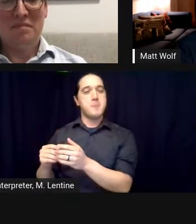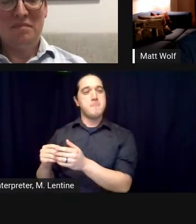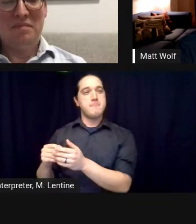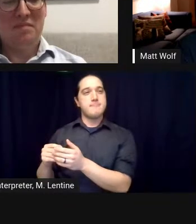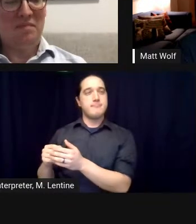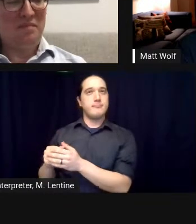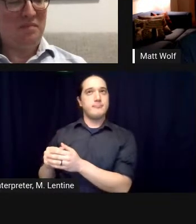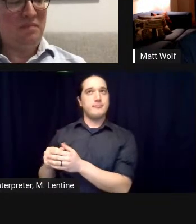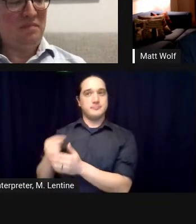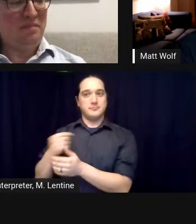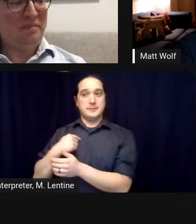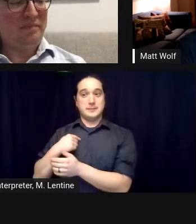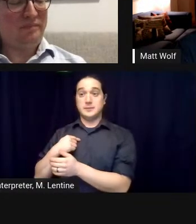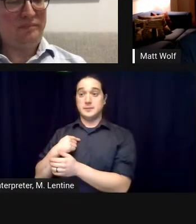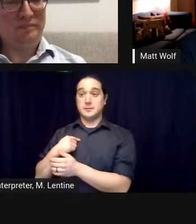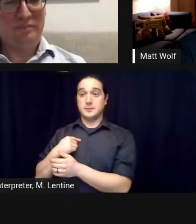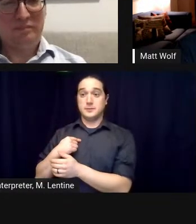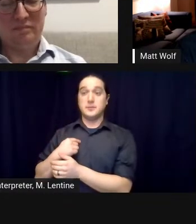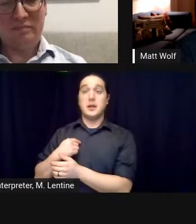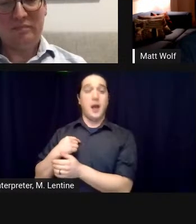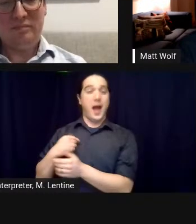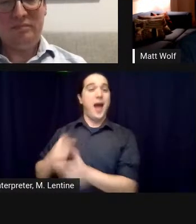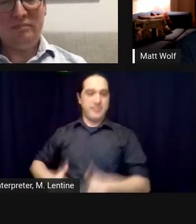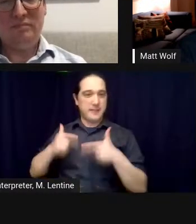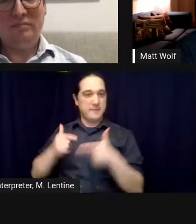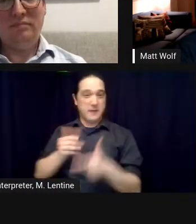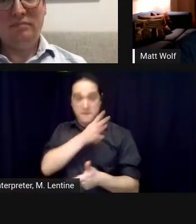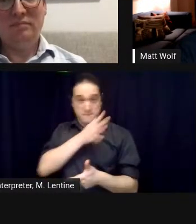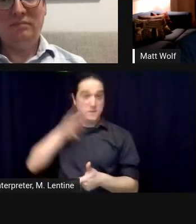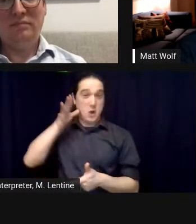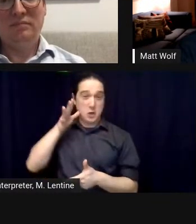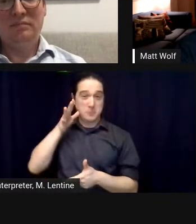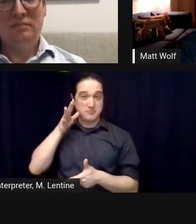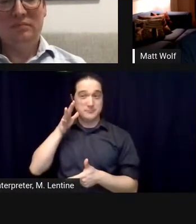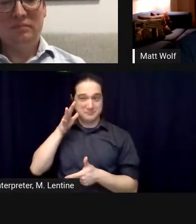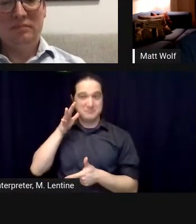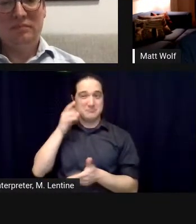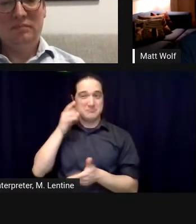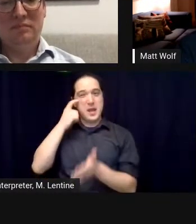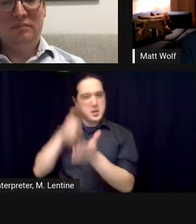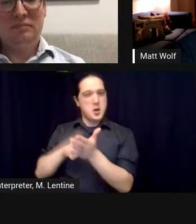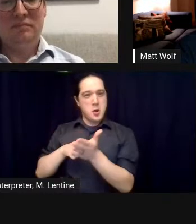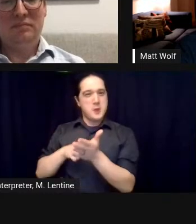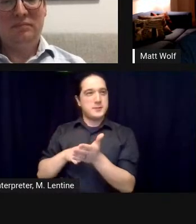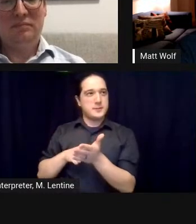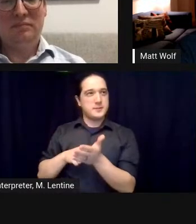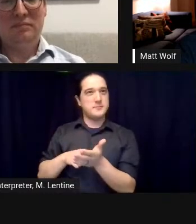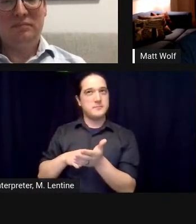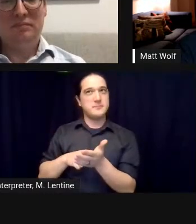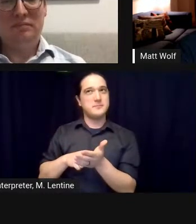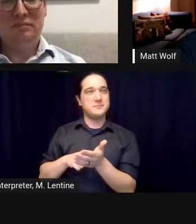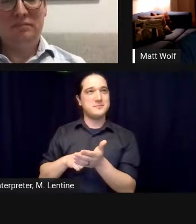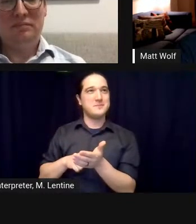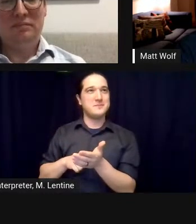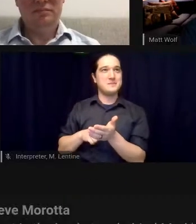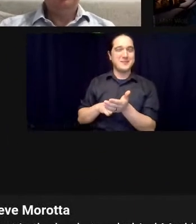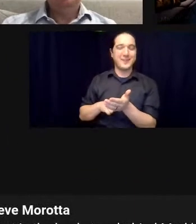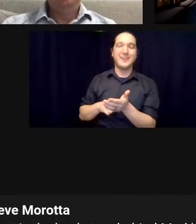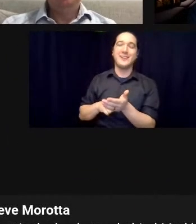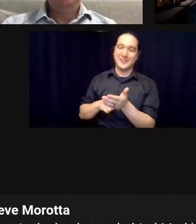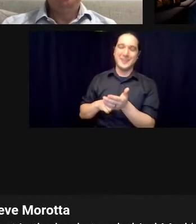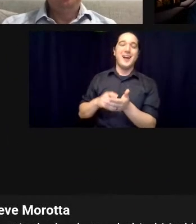over this precious horse manure from 1200 racehorses and that's when i got my nickname of horseshit